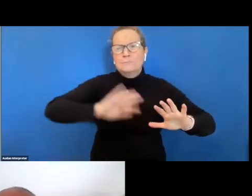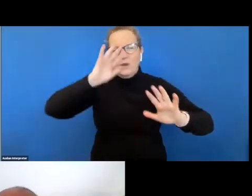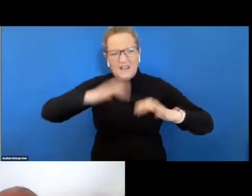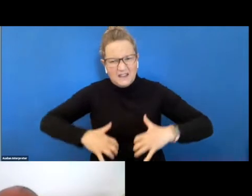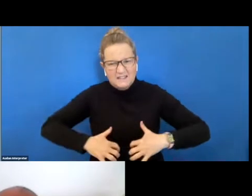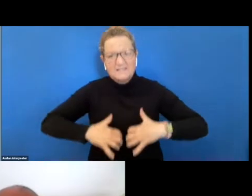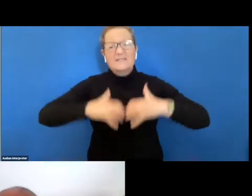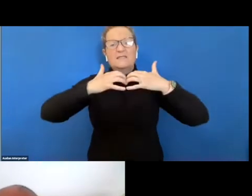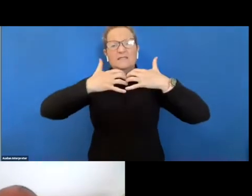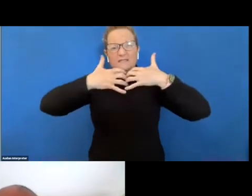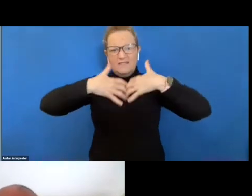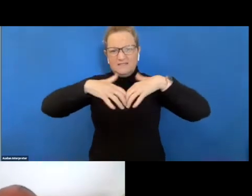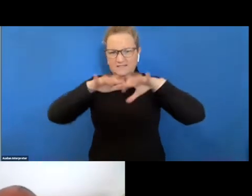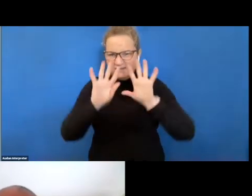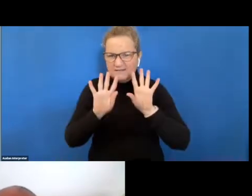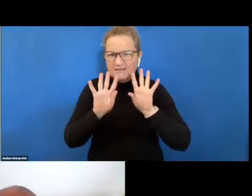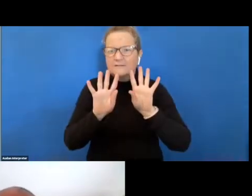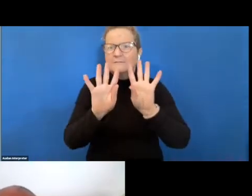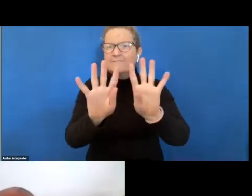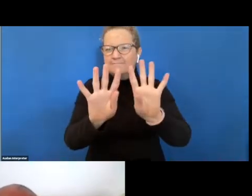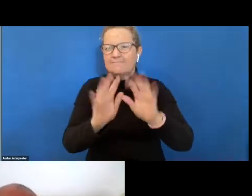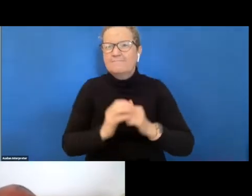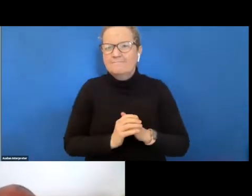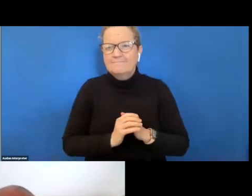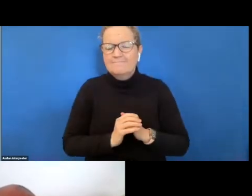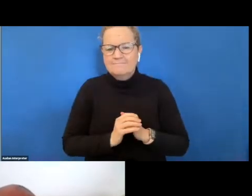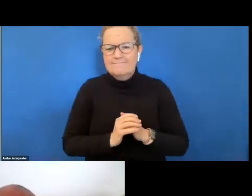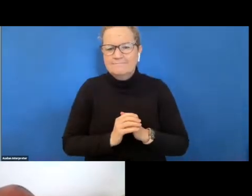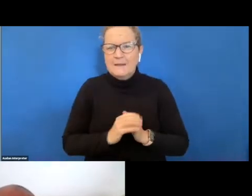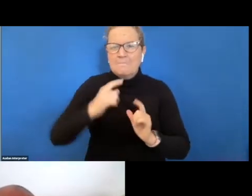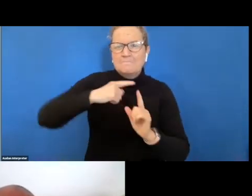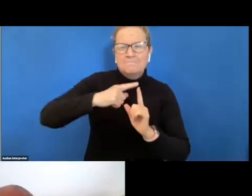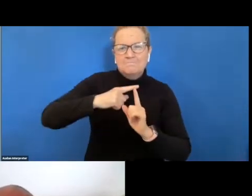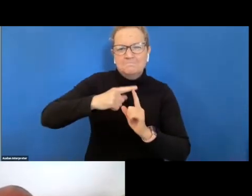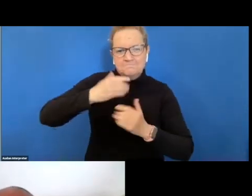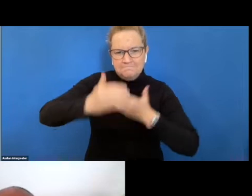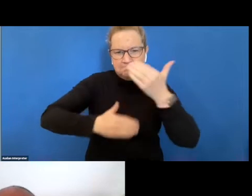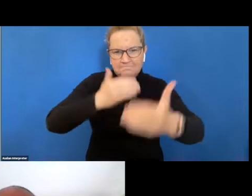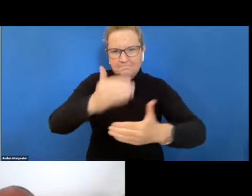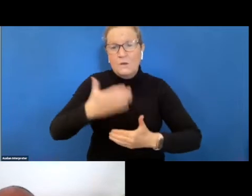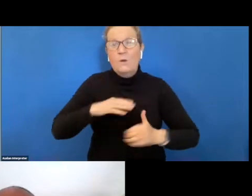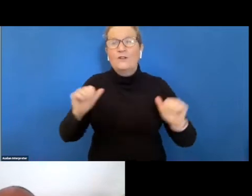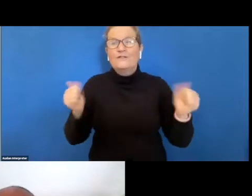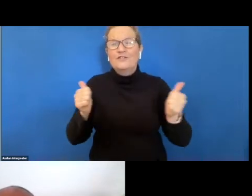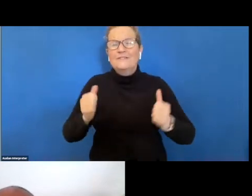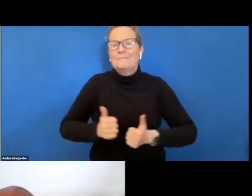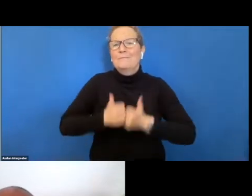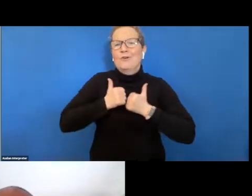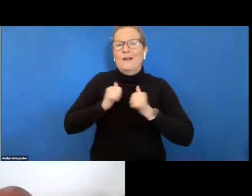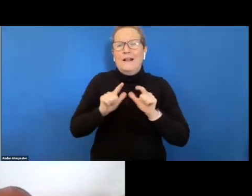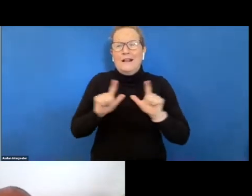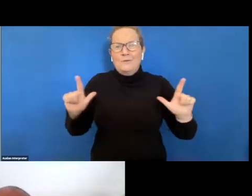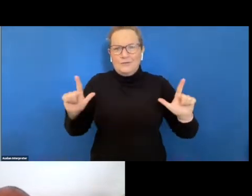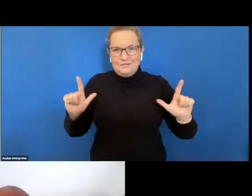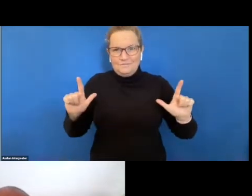and finally i'd just like to close in my war around language which is wimijika wandoon wurundjeri